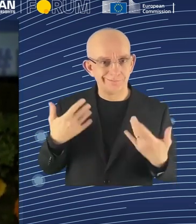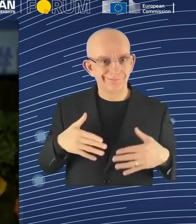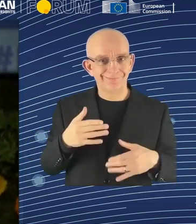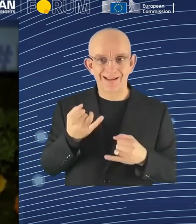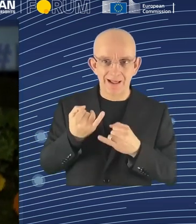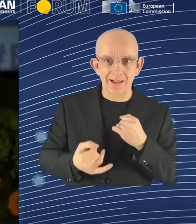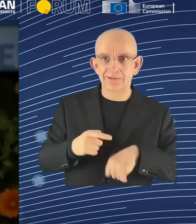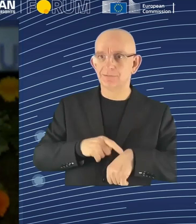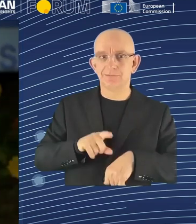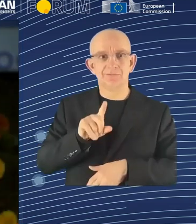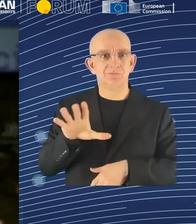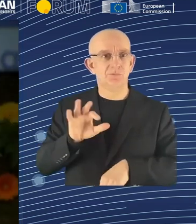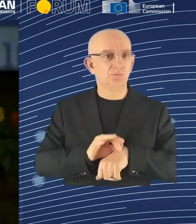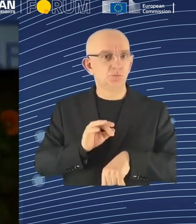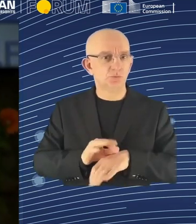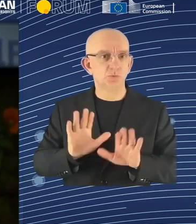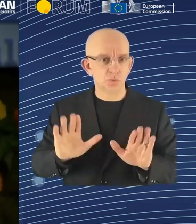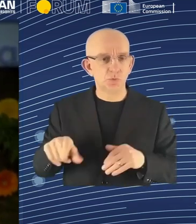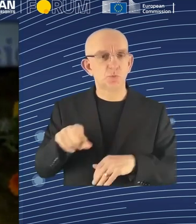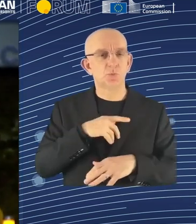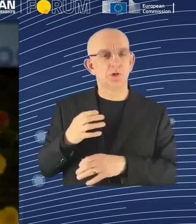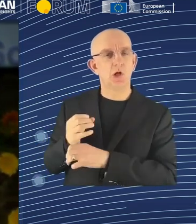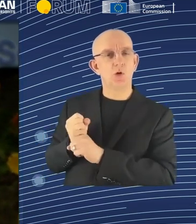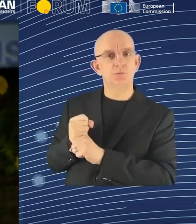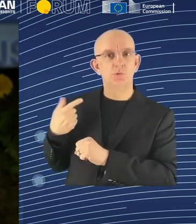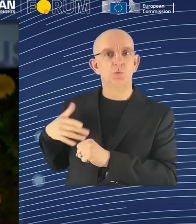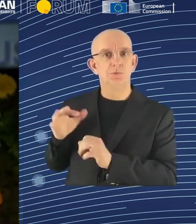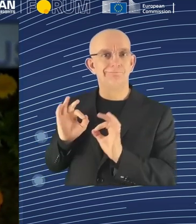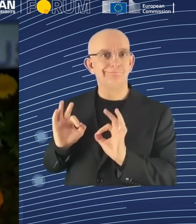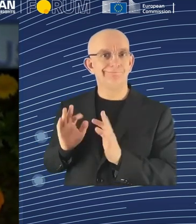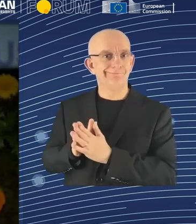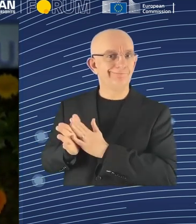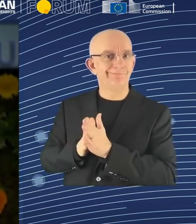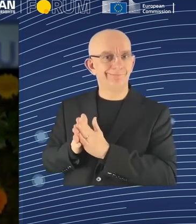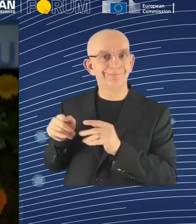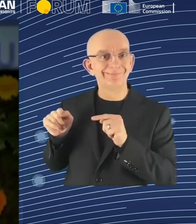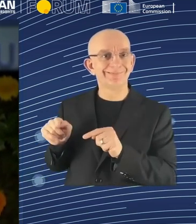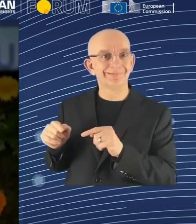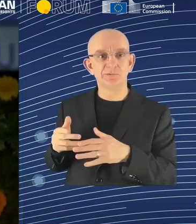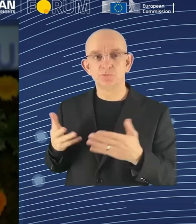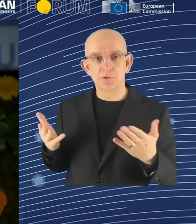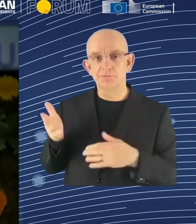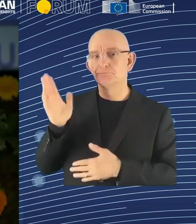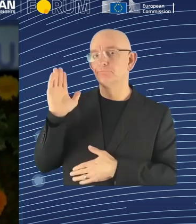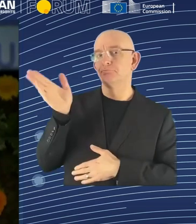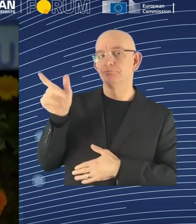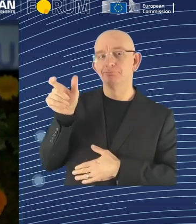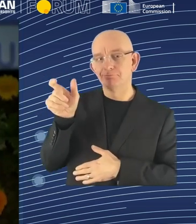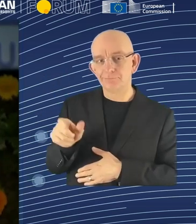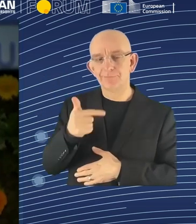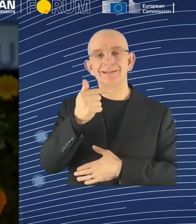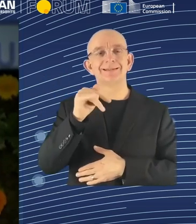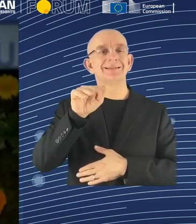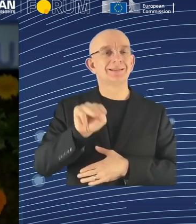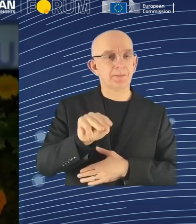the end, which is a Ted Talk by Tim O'Reilly, who is joining us remotely from the United States. Mr.